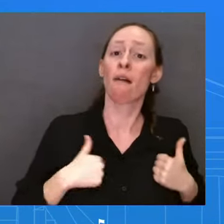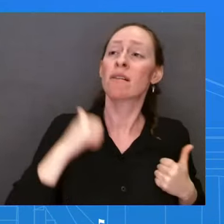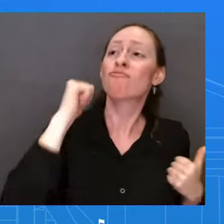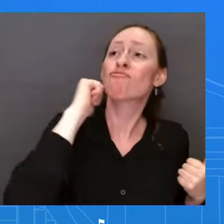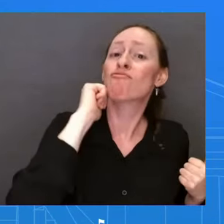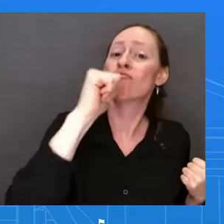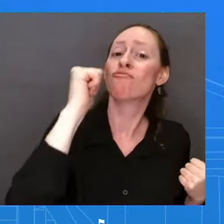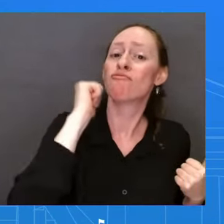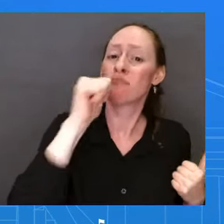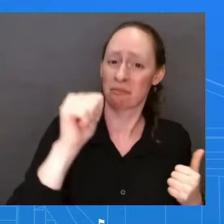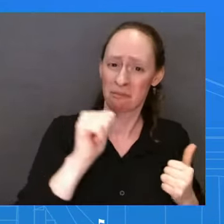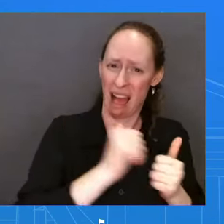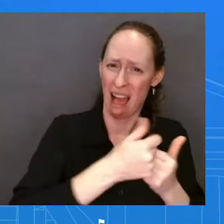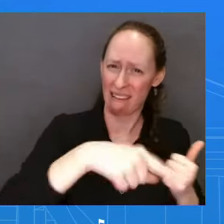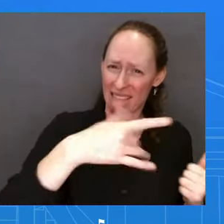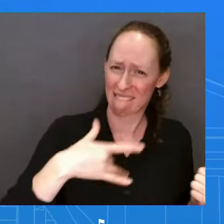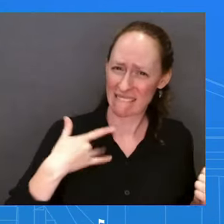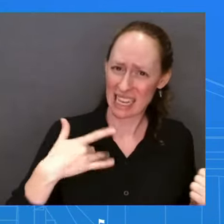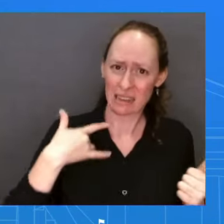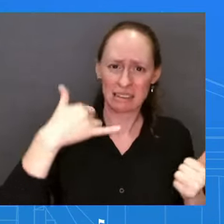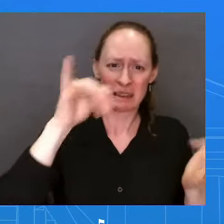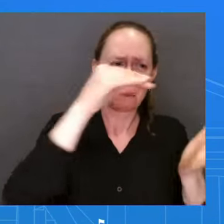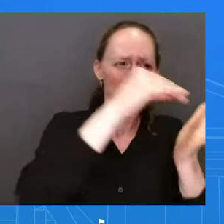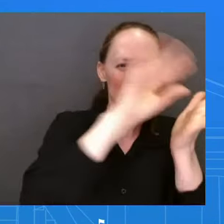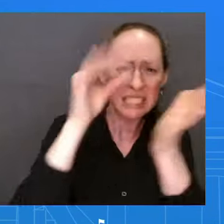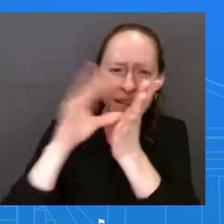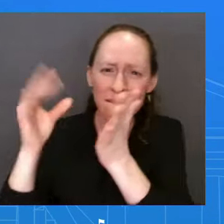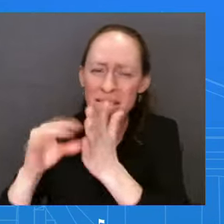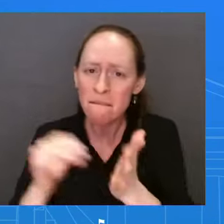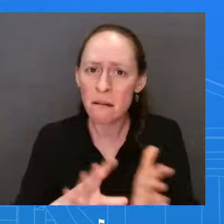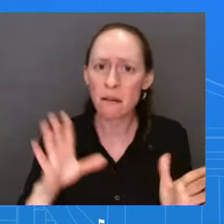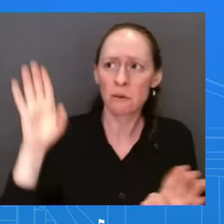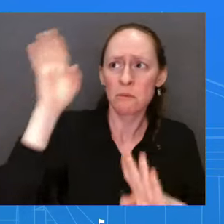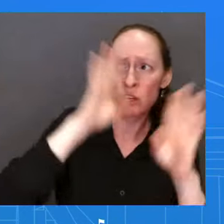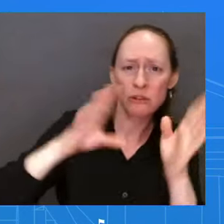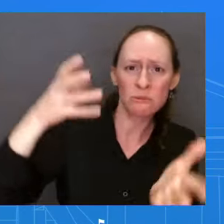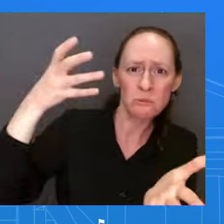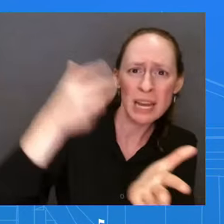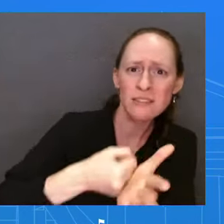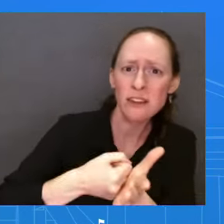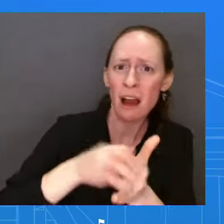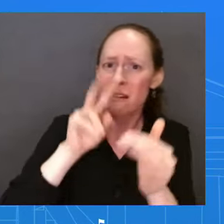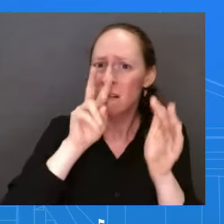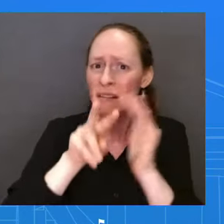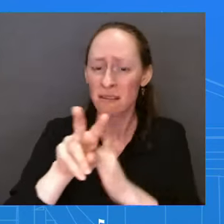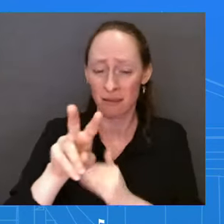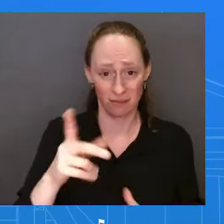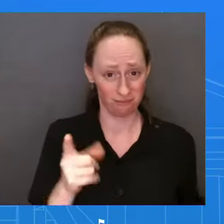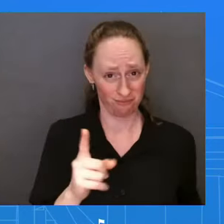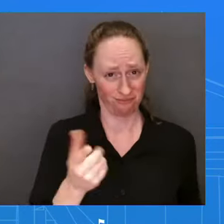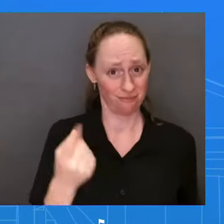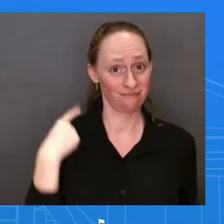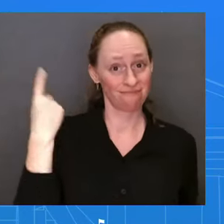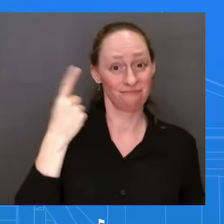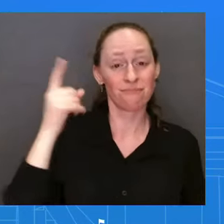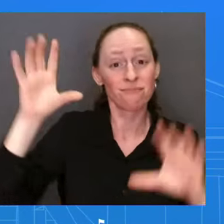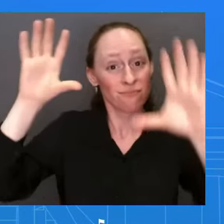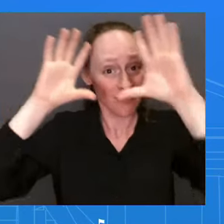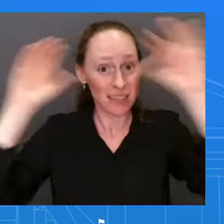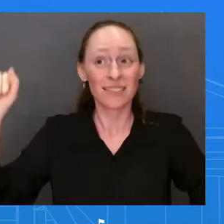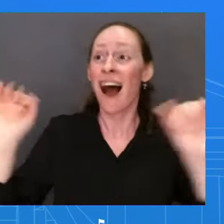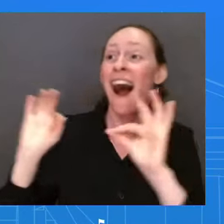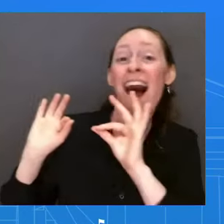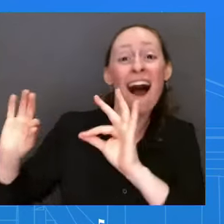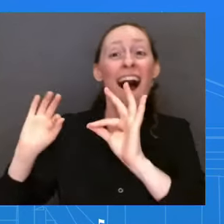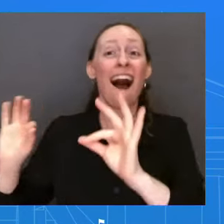to be a pretty big pull on the President's popularity. So why do you think that is? And is this big rebrand going to be enough to